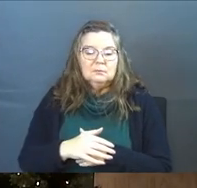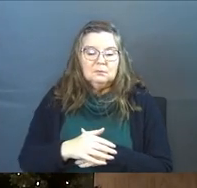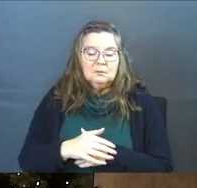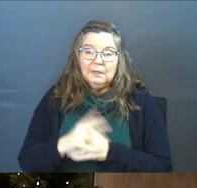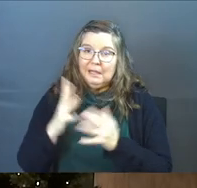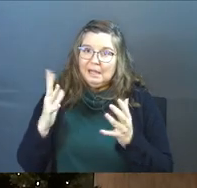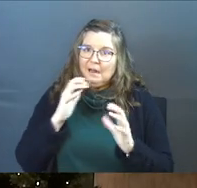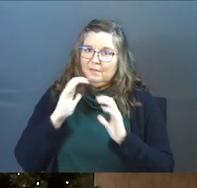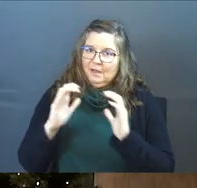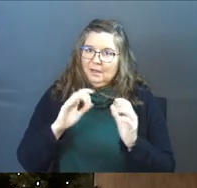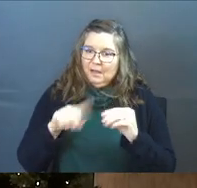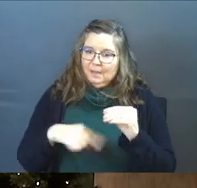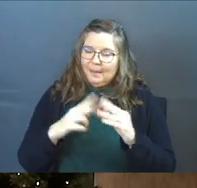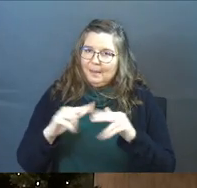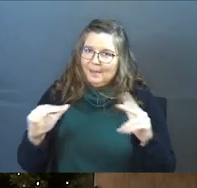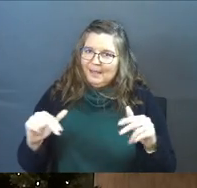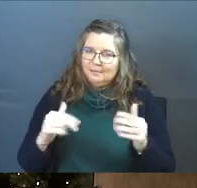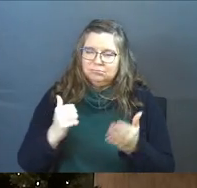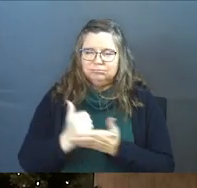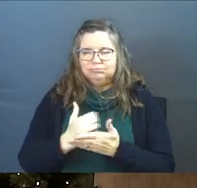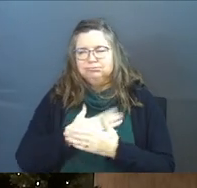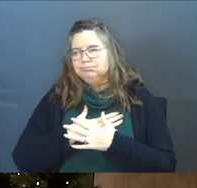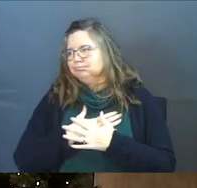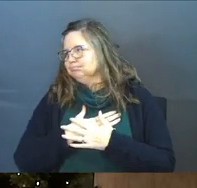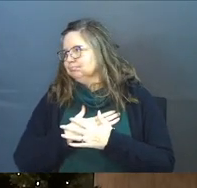It's a lot of conversation about bacon. Amen.